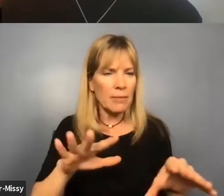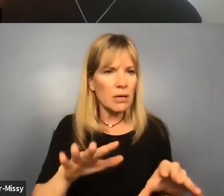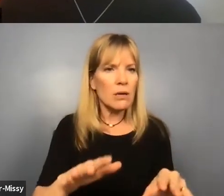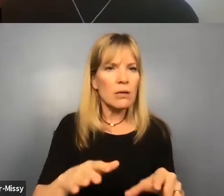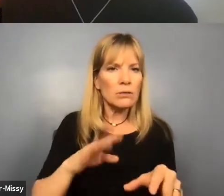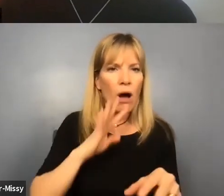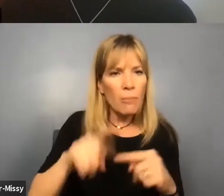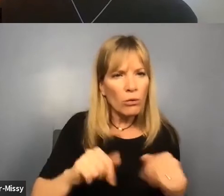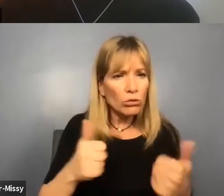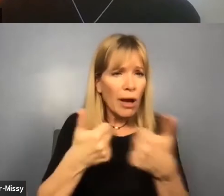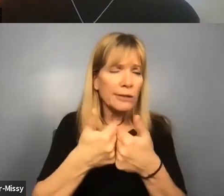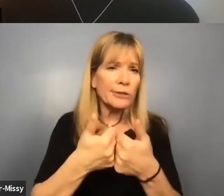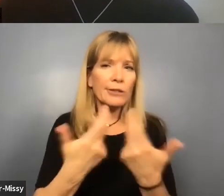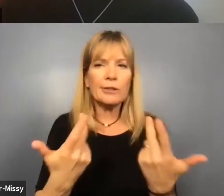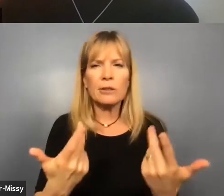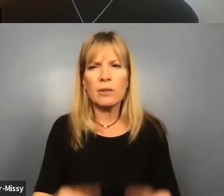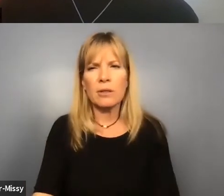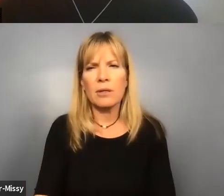Um,